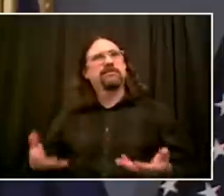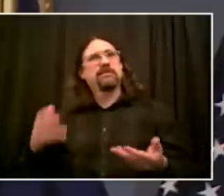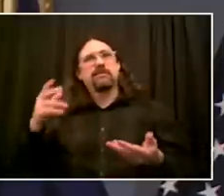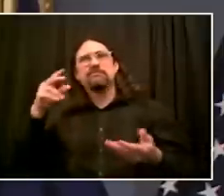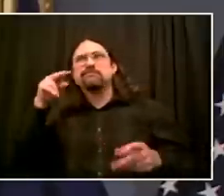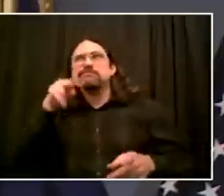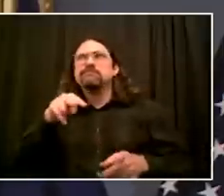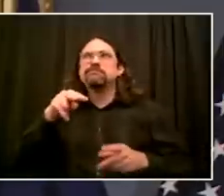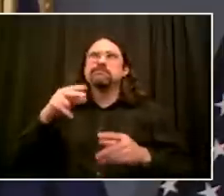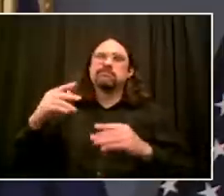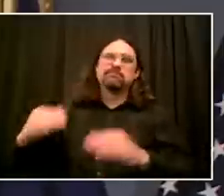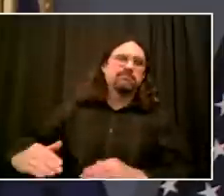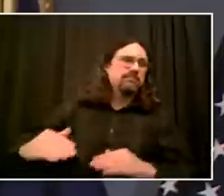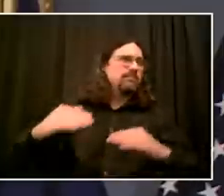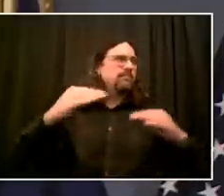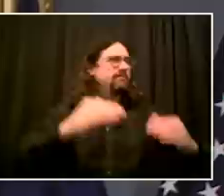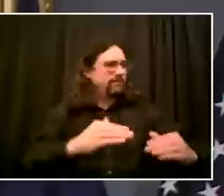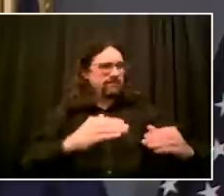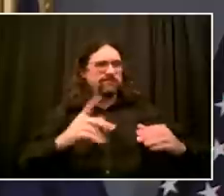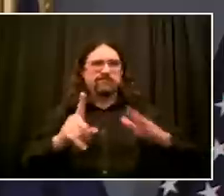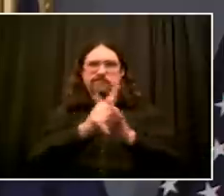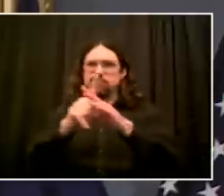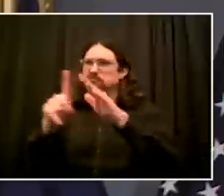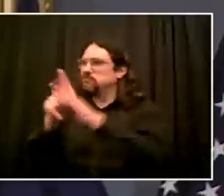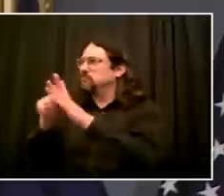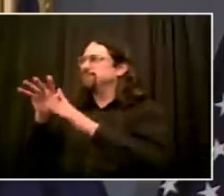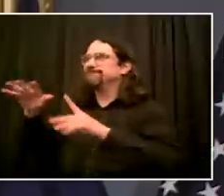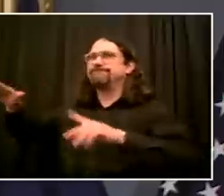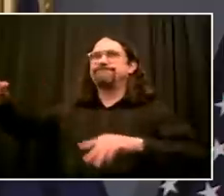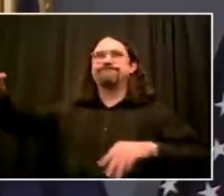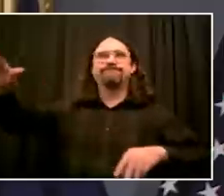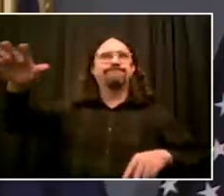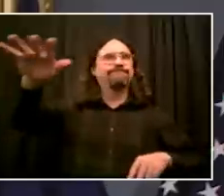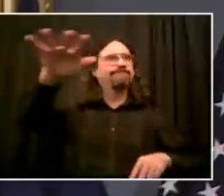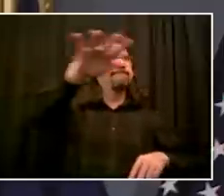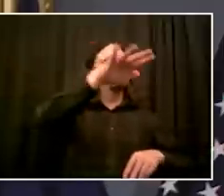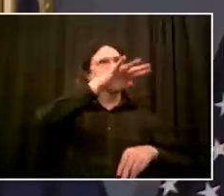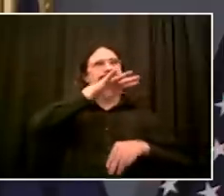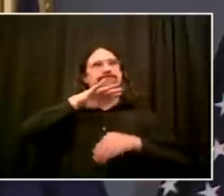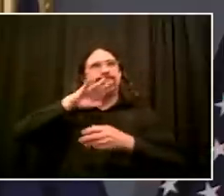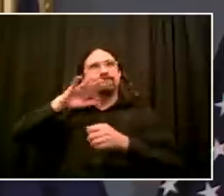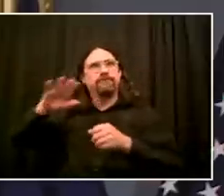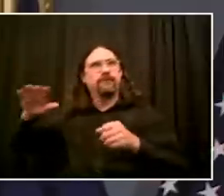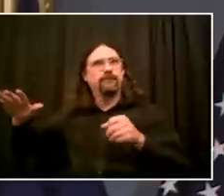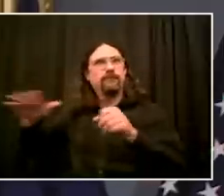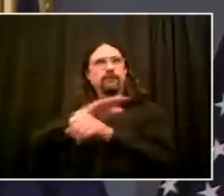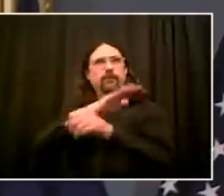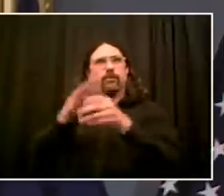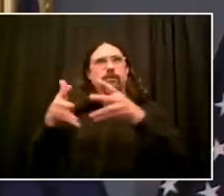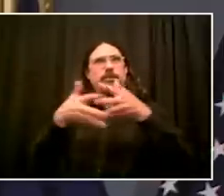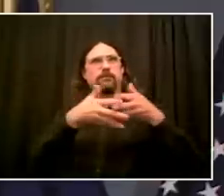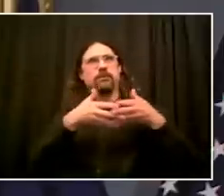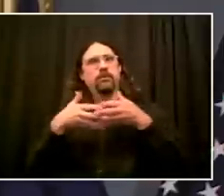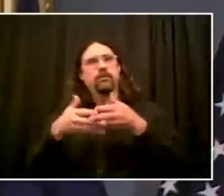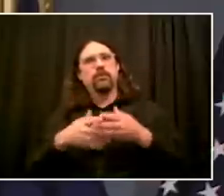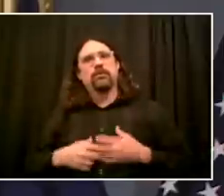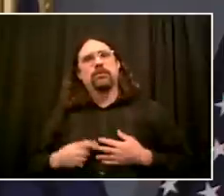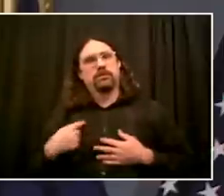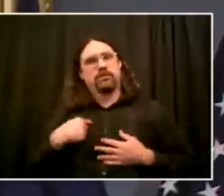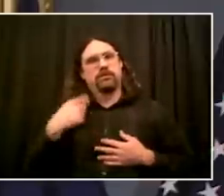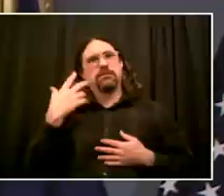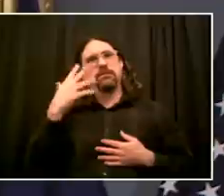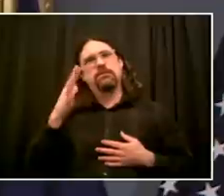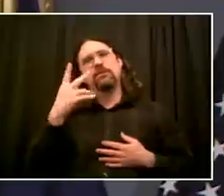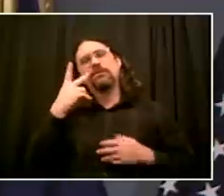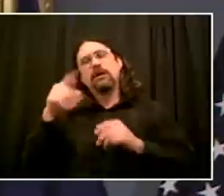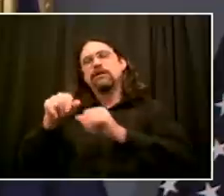video after video after video of police officers having projectiles thrown at them. And I'm not talking about, you know,